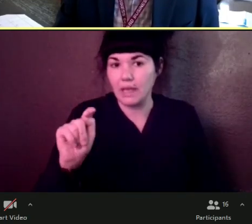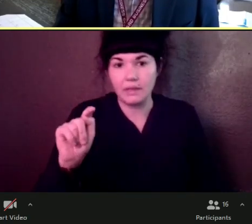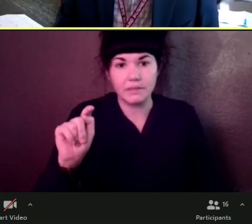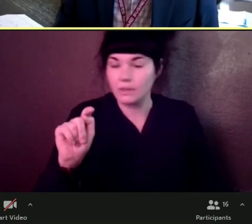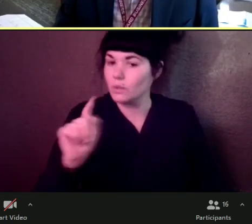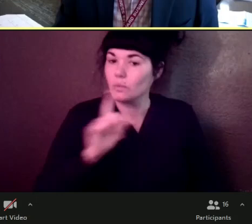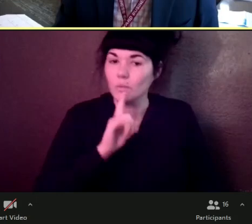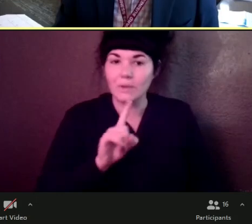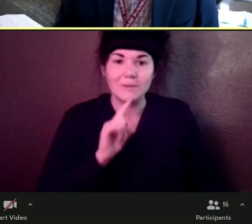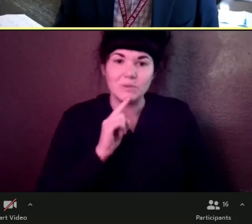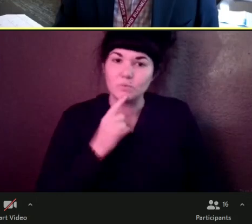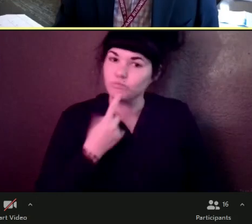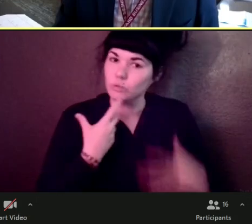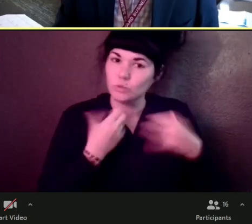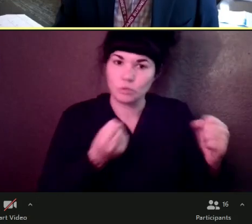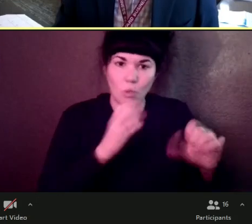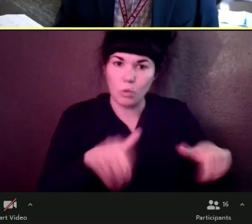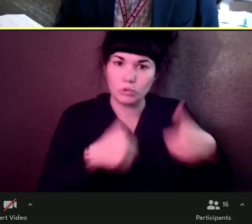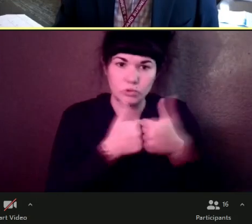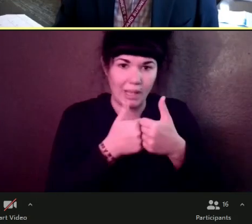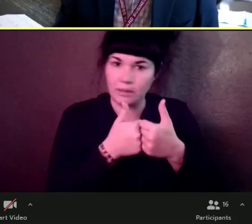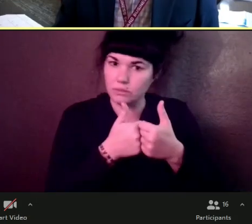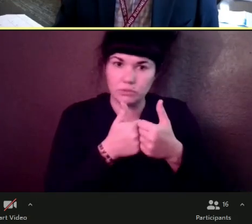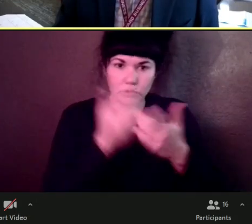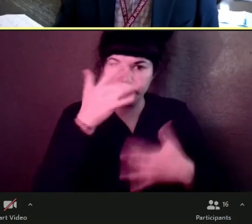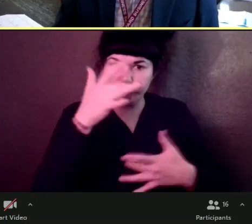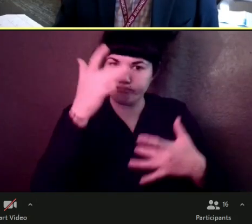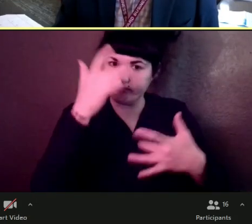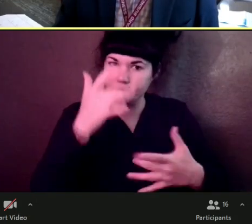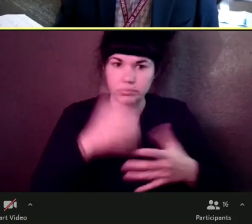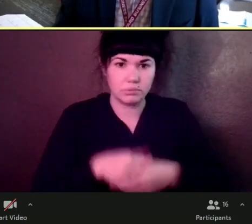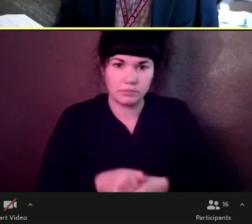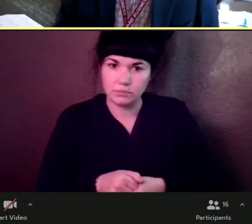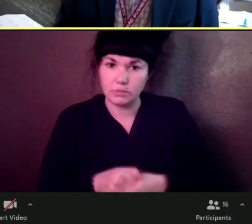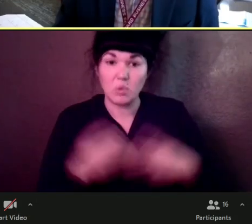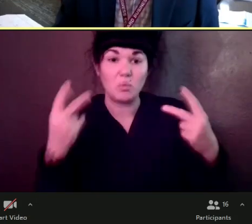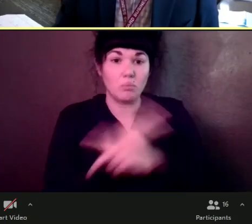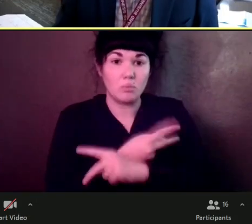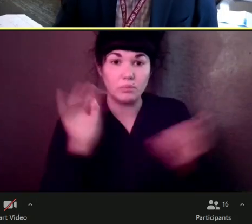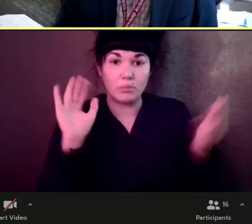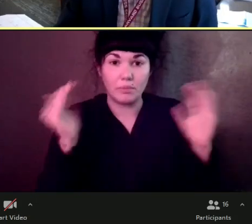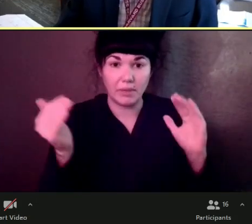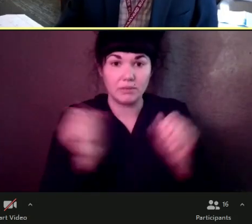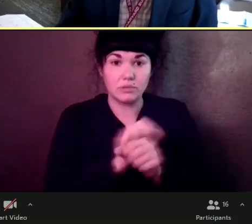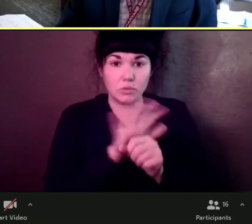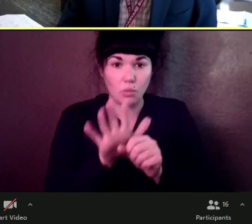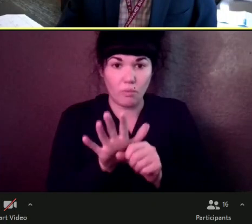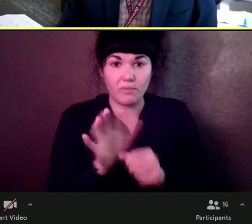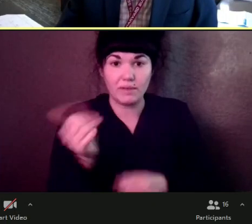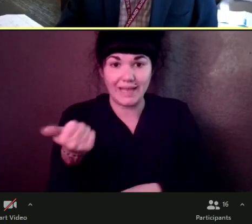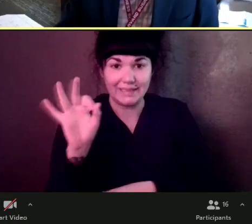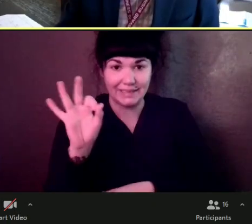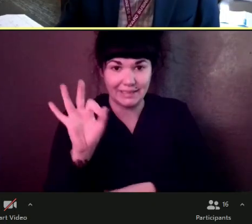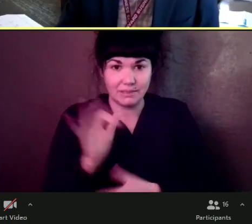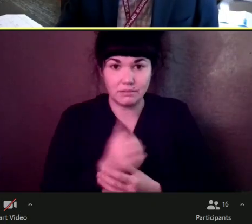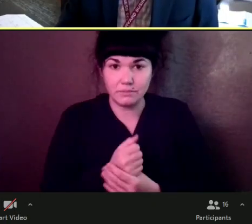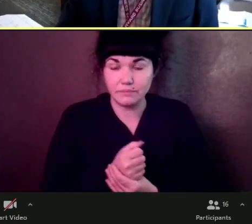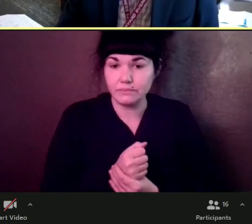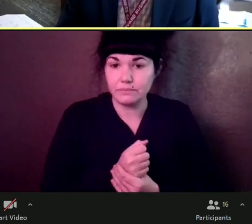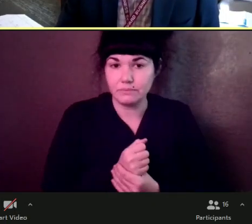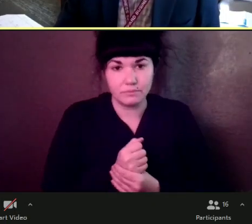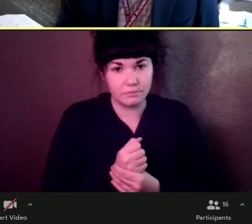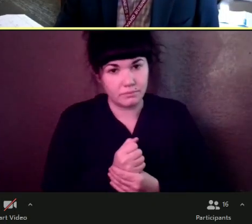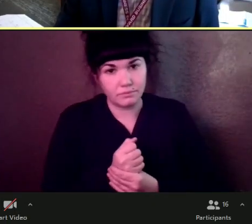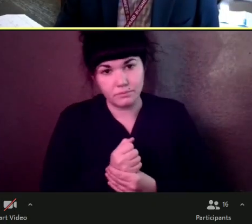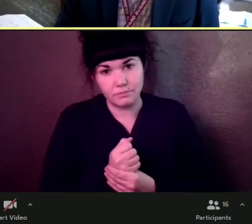challenger, much more so than the initial, um, COVID-19, um, um, variant or the,